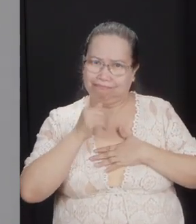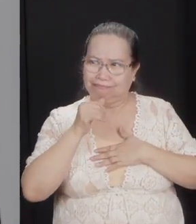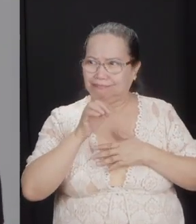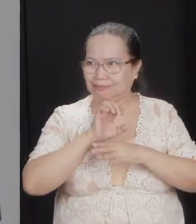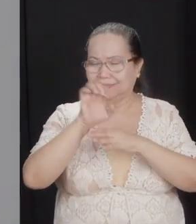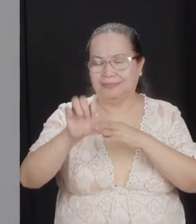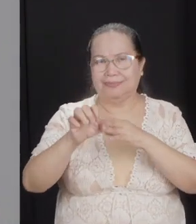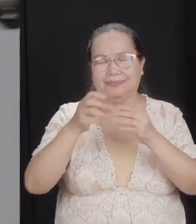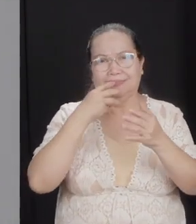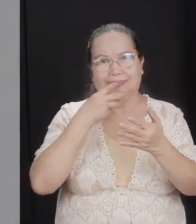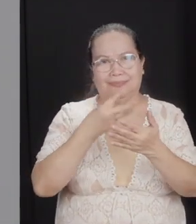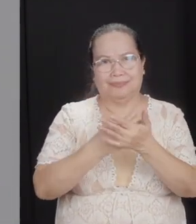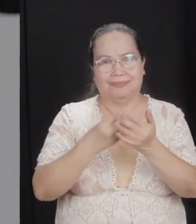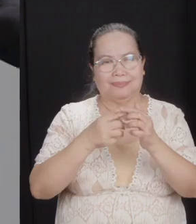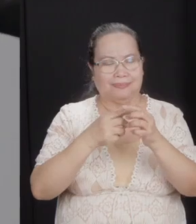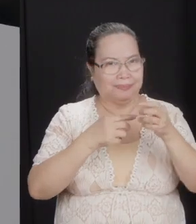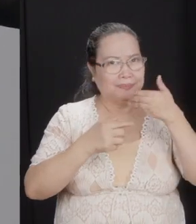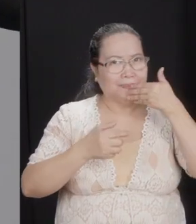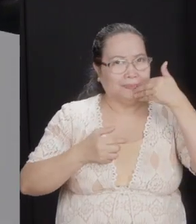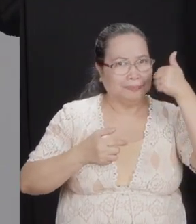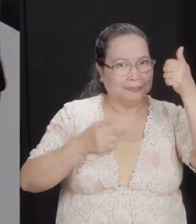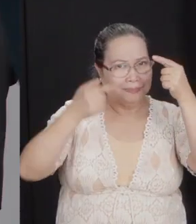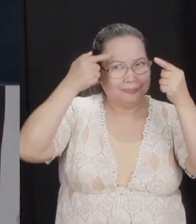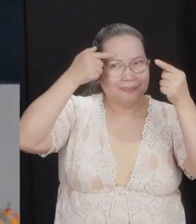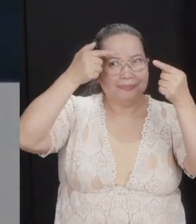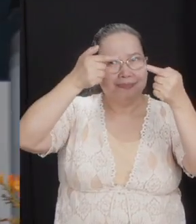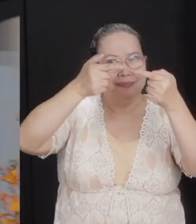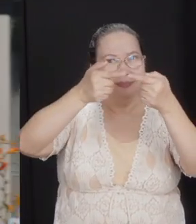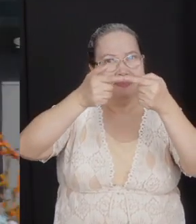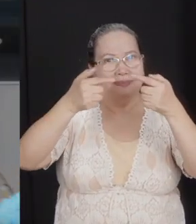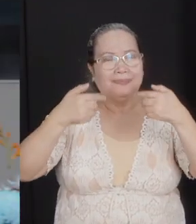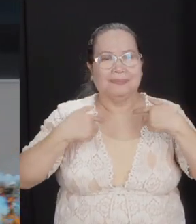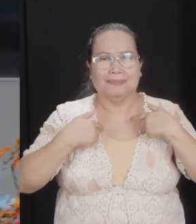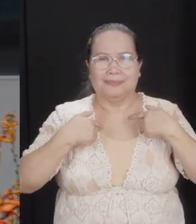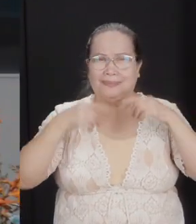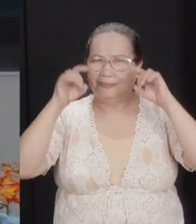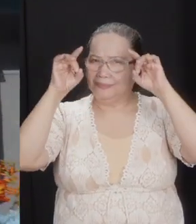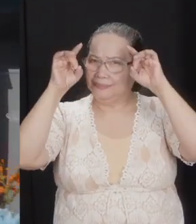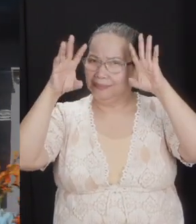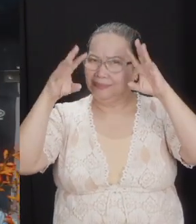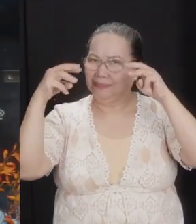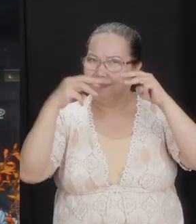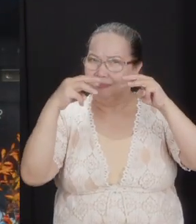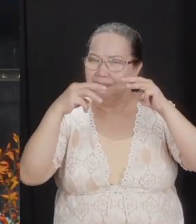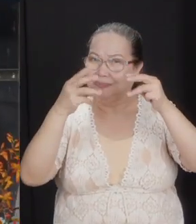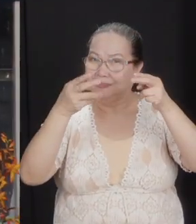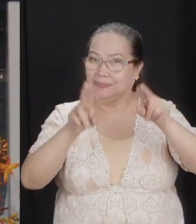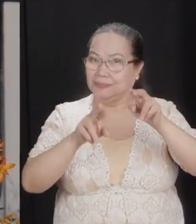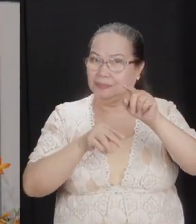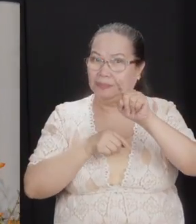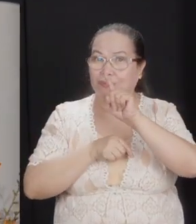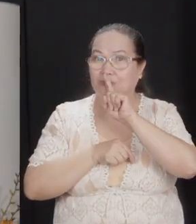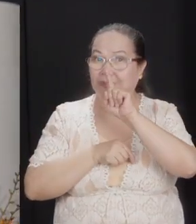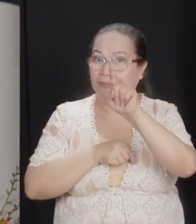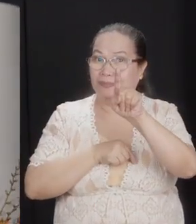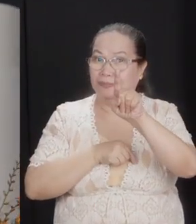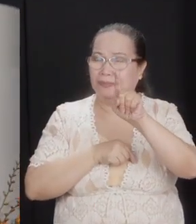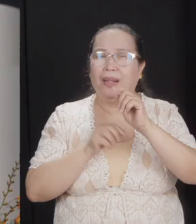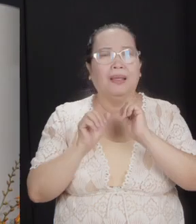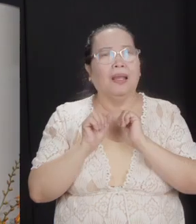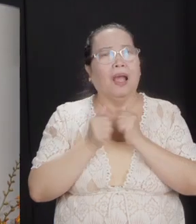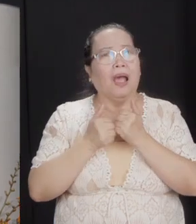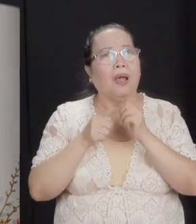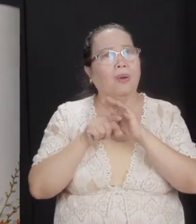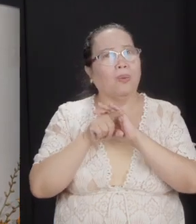well. You can have the best intentions and have the worst wars, which is what happened here. How did they